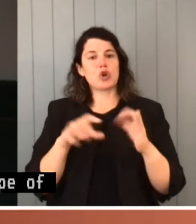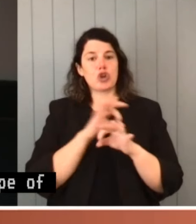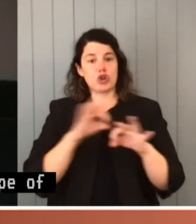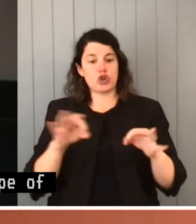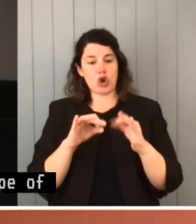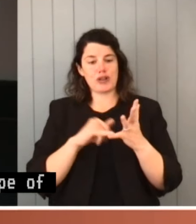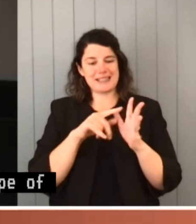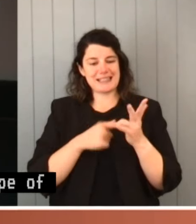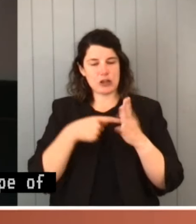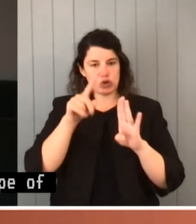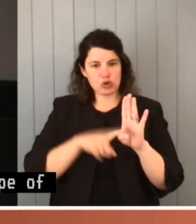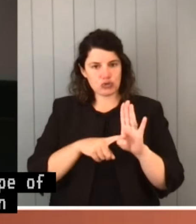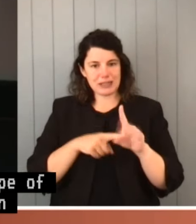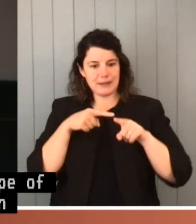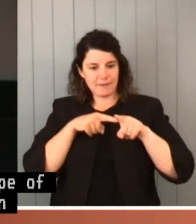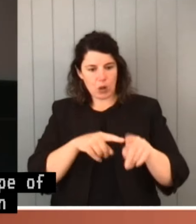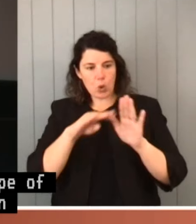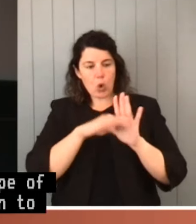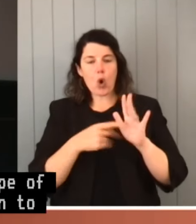of asylum seekers.